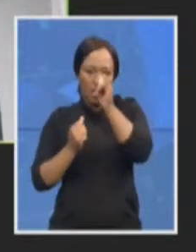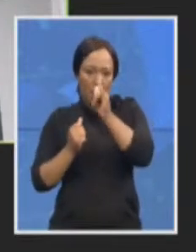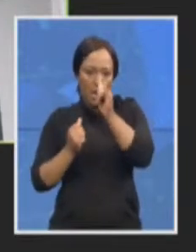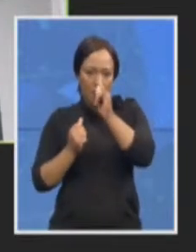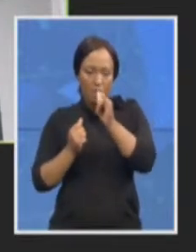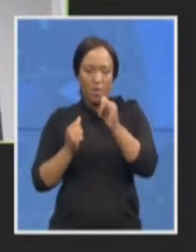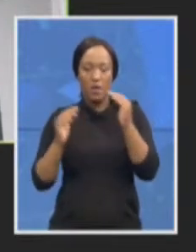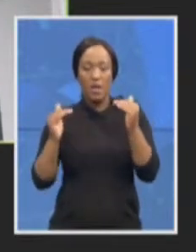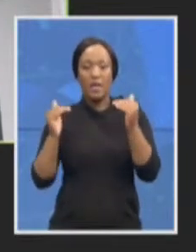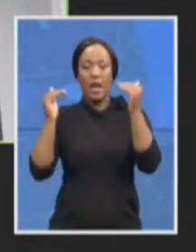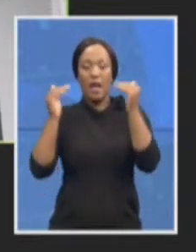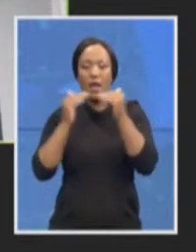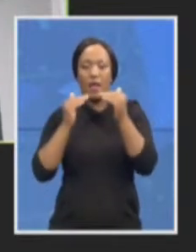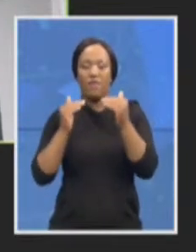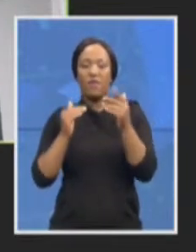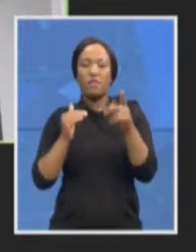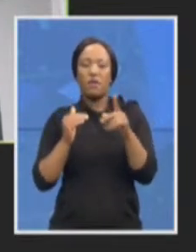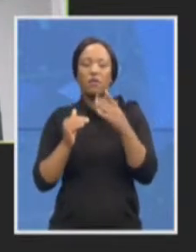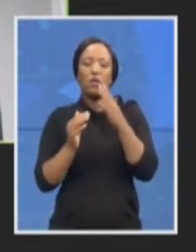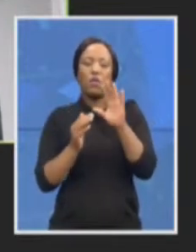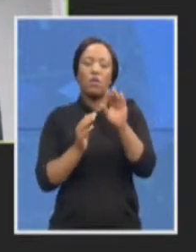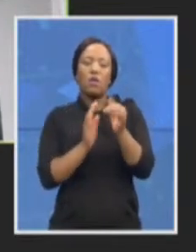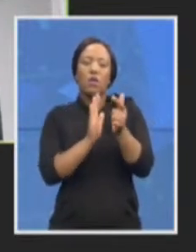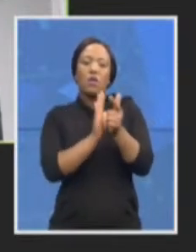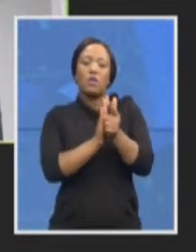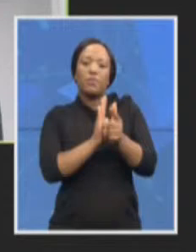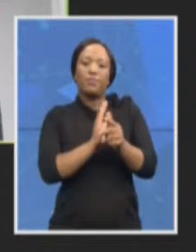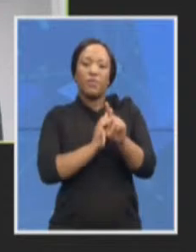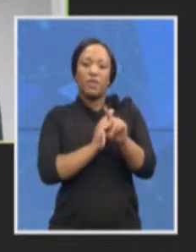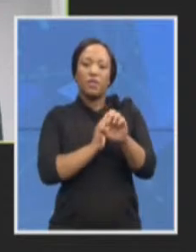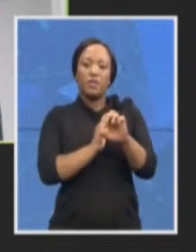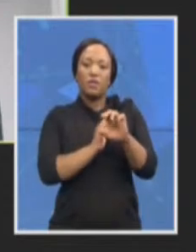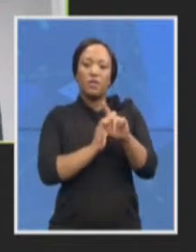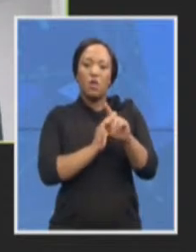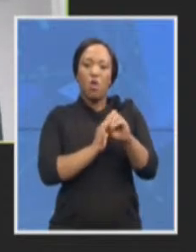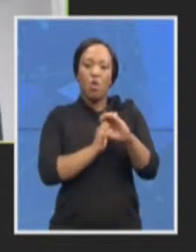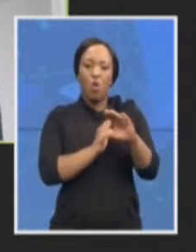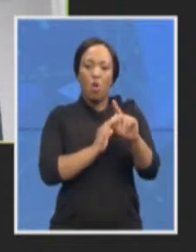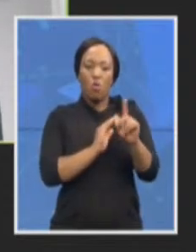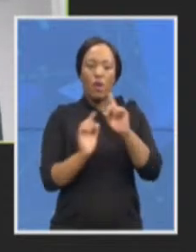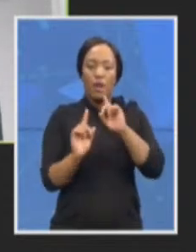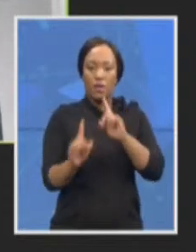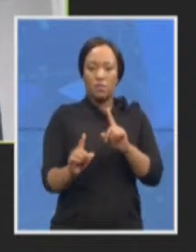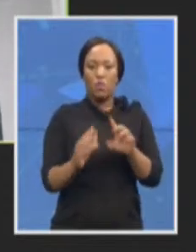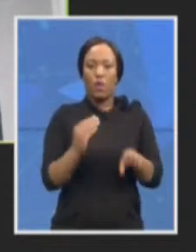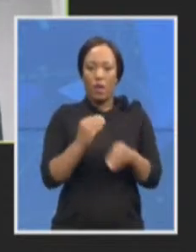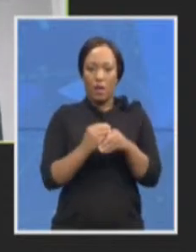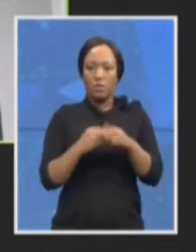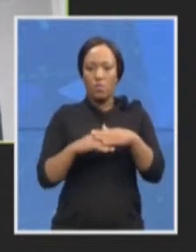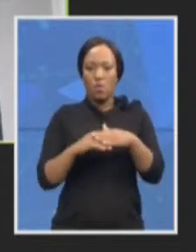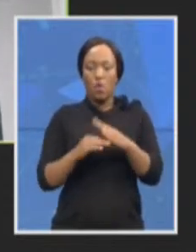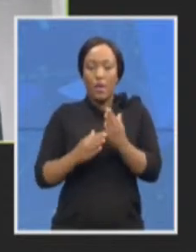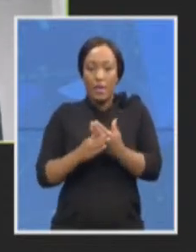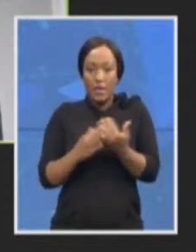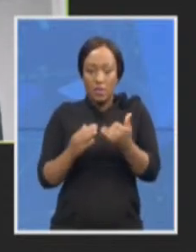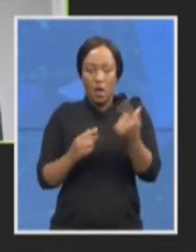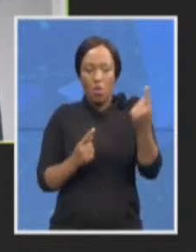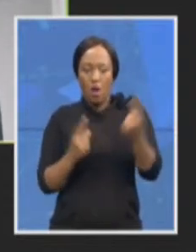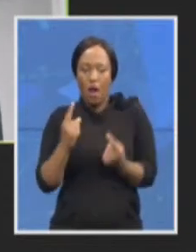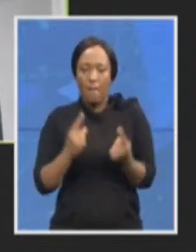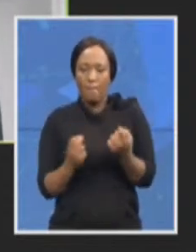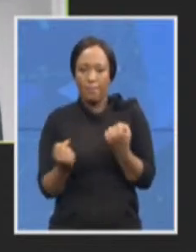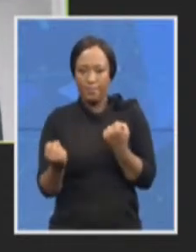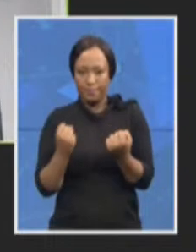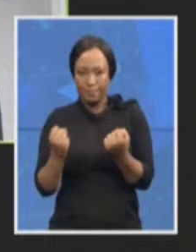some of the details with regard to some of the cases that are coming through to court or that have been prosecuted